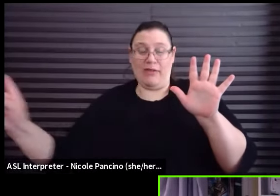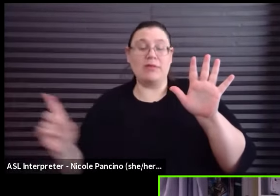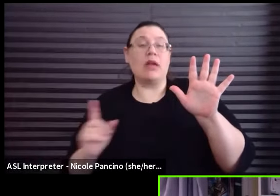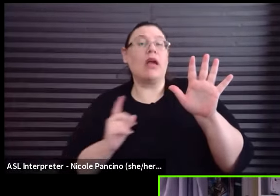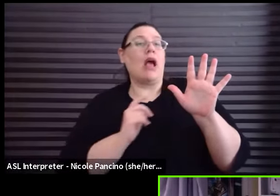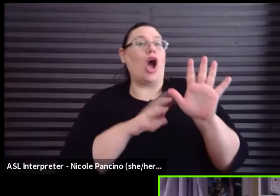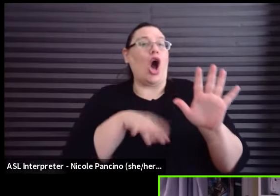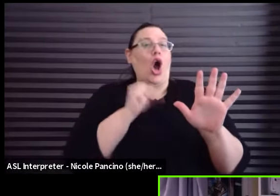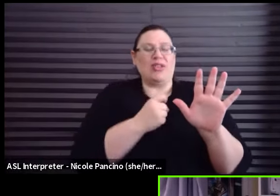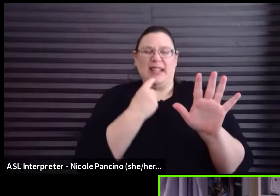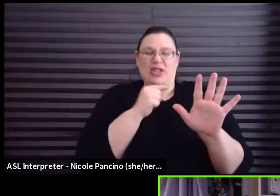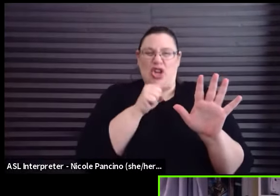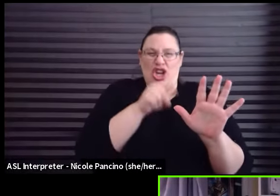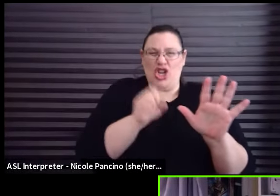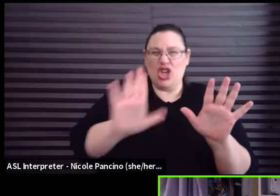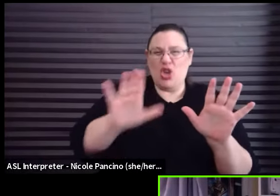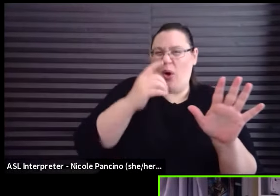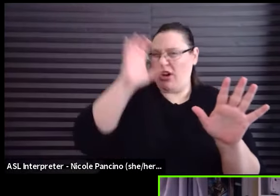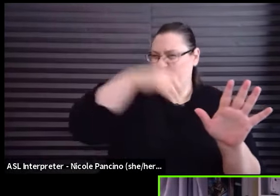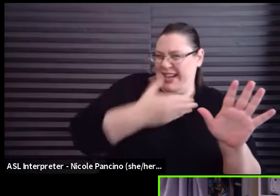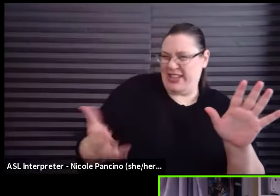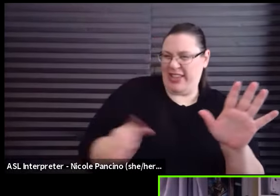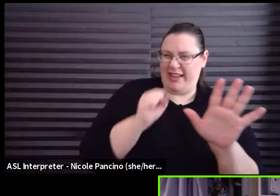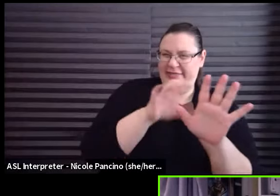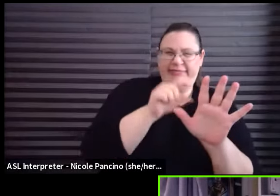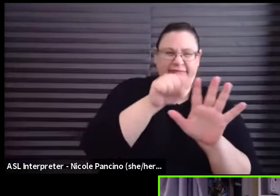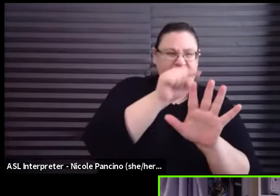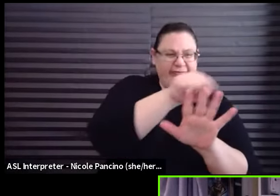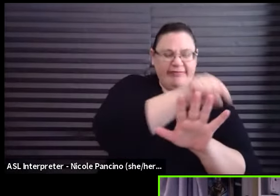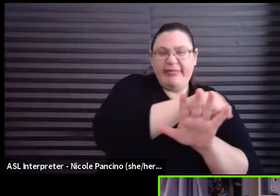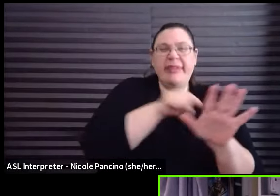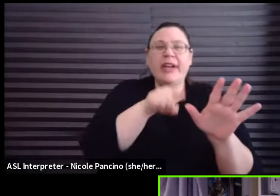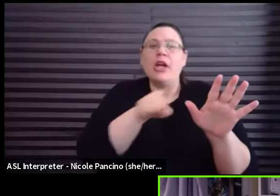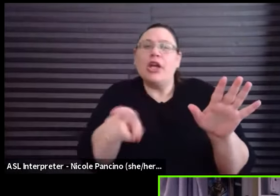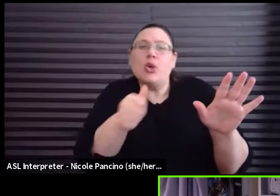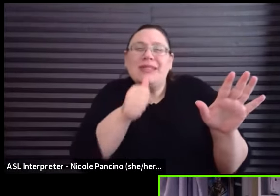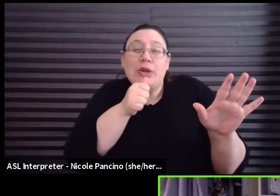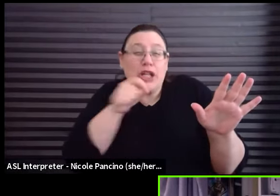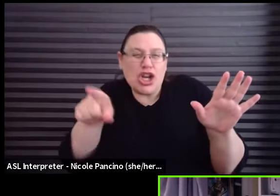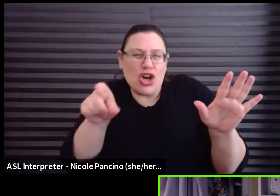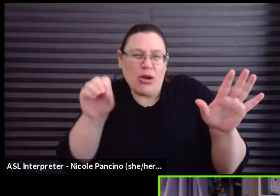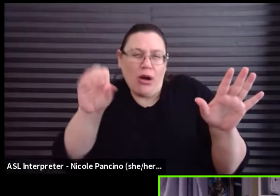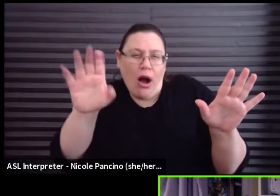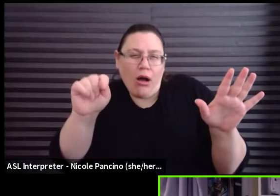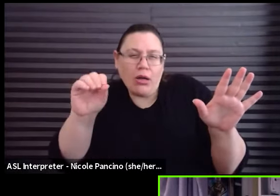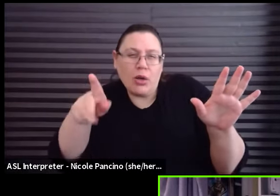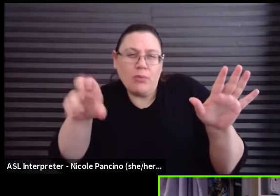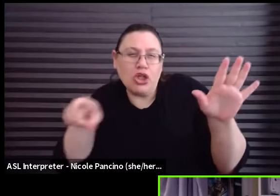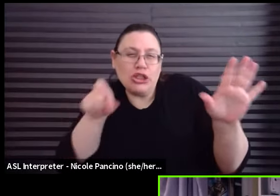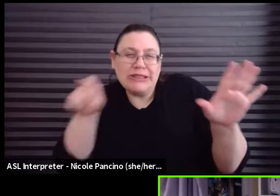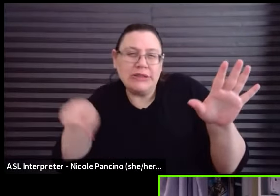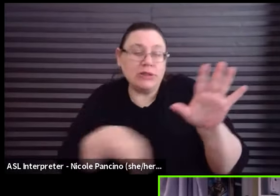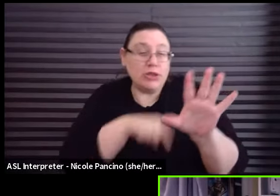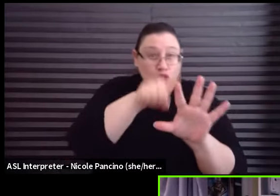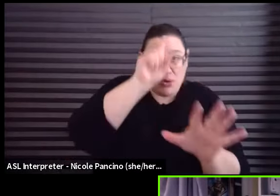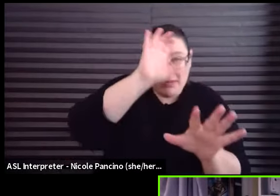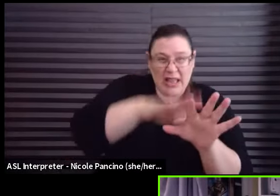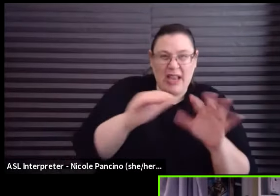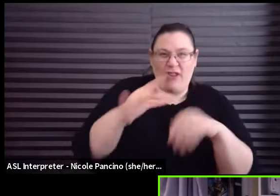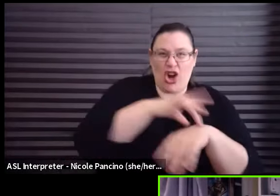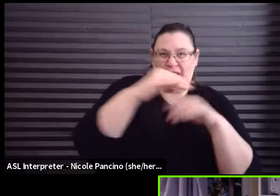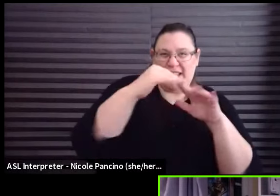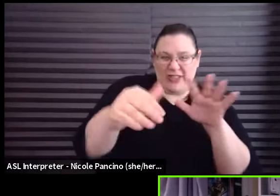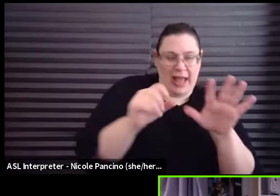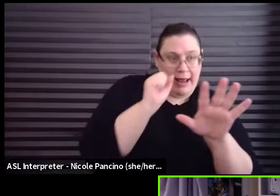the other improvisers, such as you're secretly an octopus. You believe their earth is flat. These kinds of things.